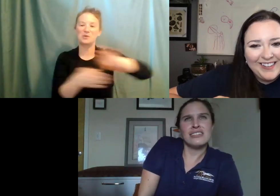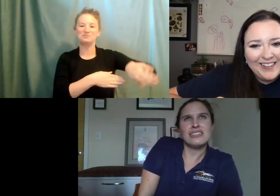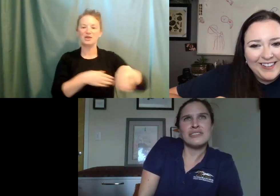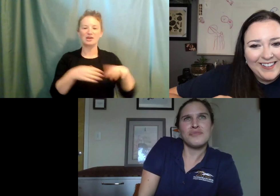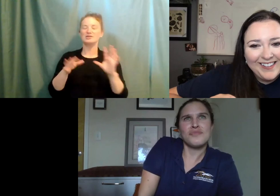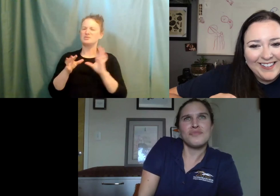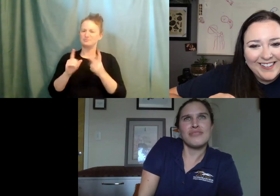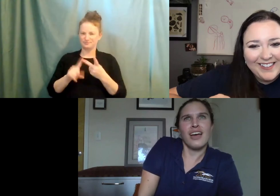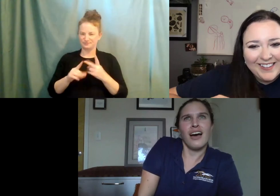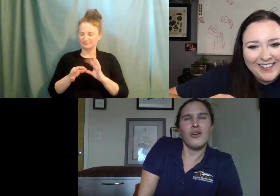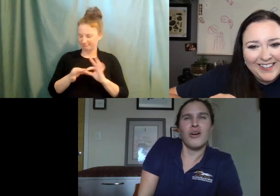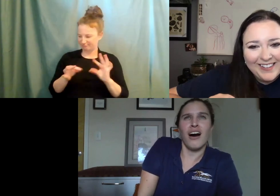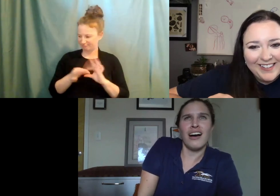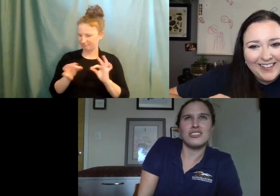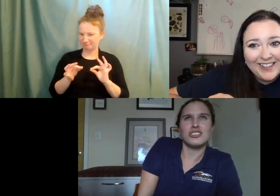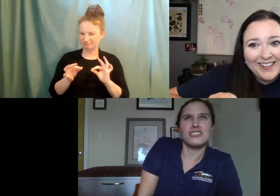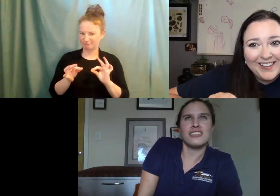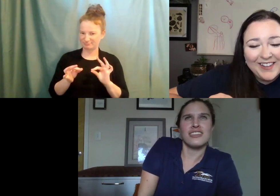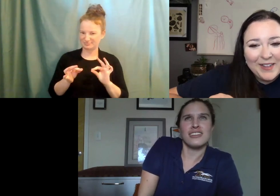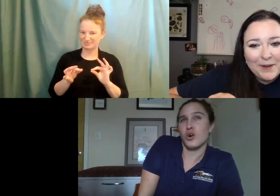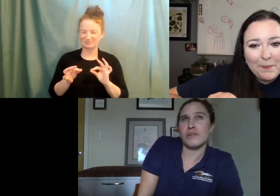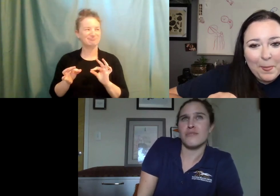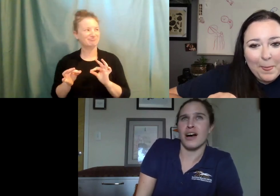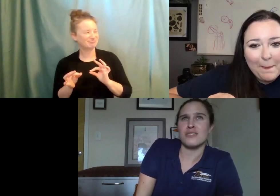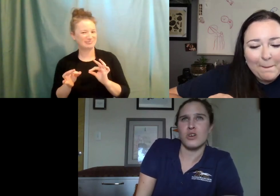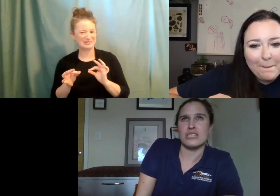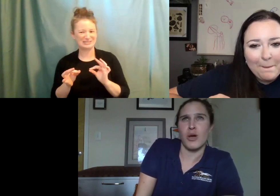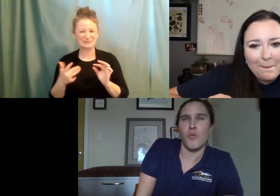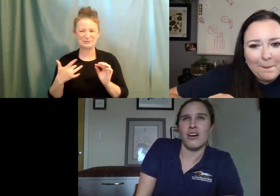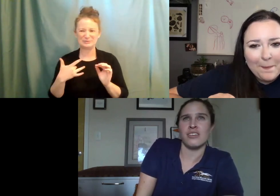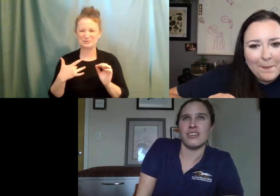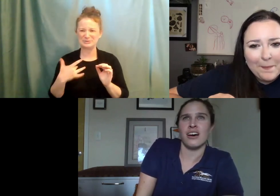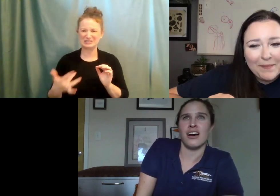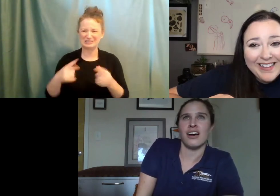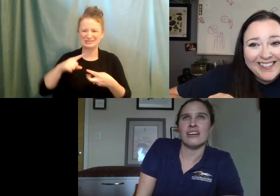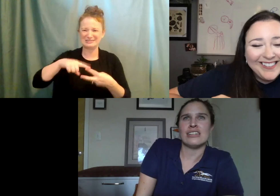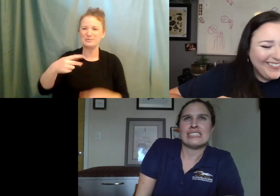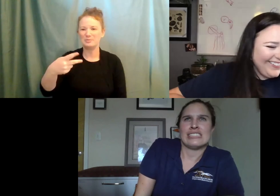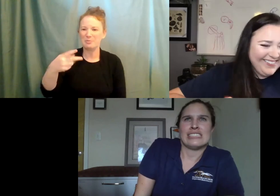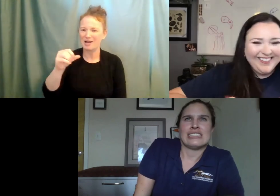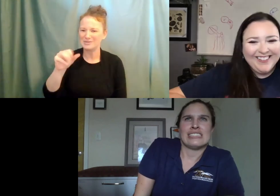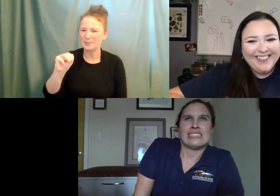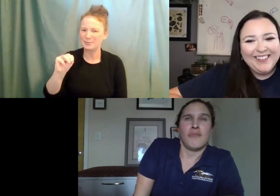gosh. Normally the possum one is my one, uh,